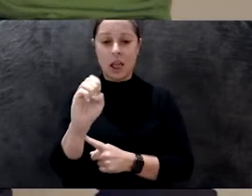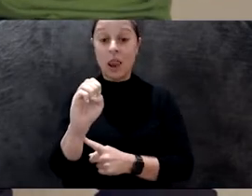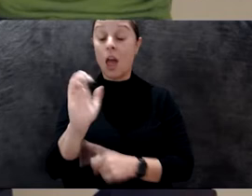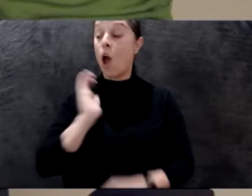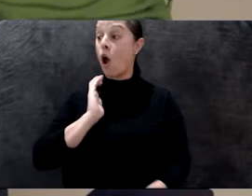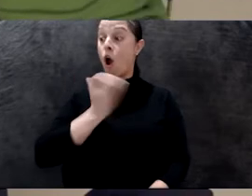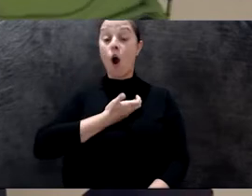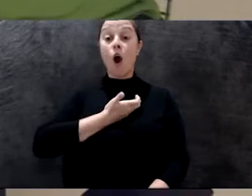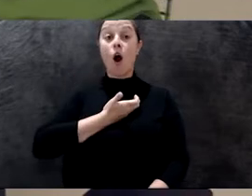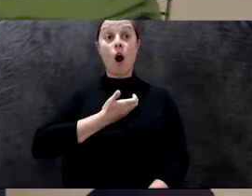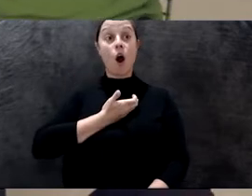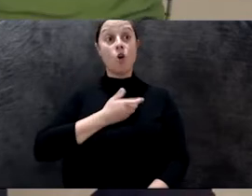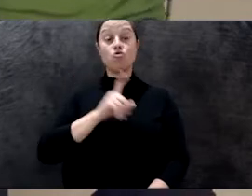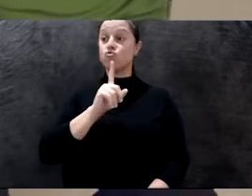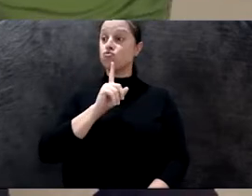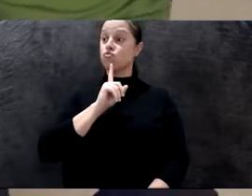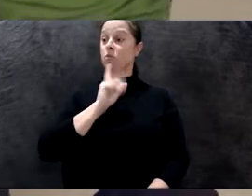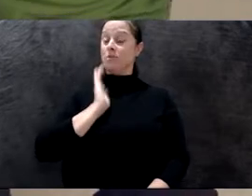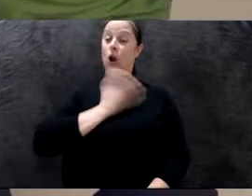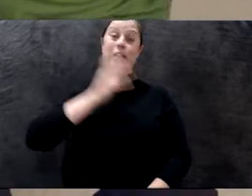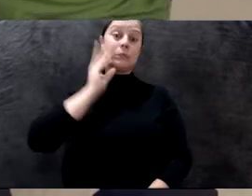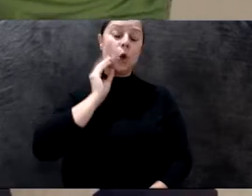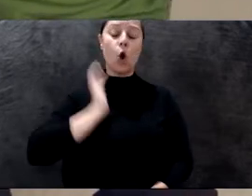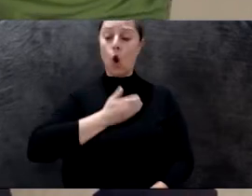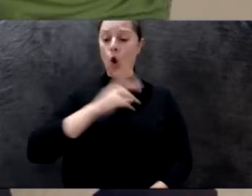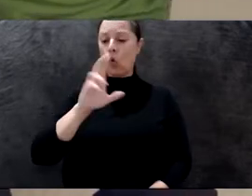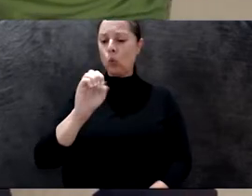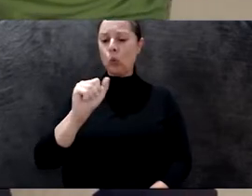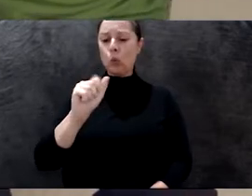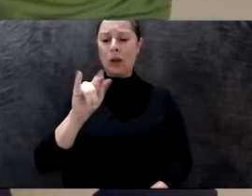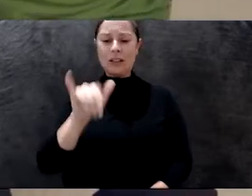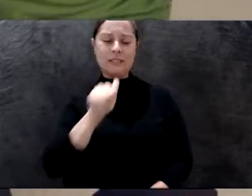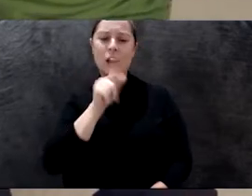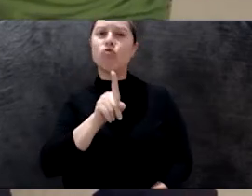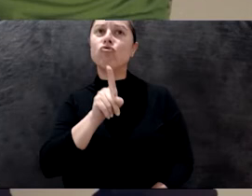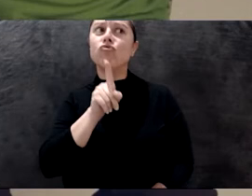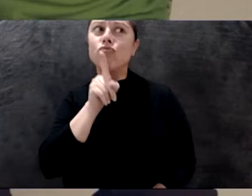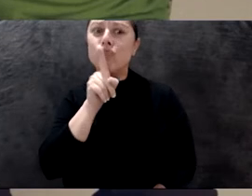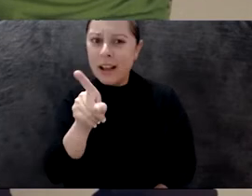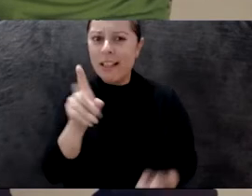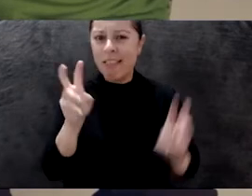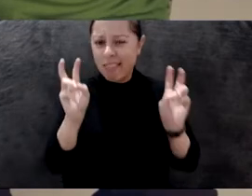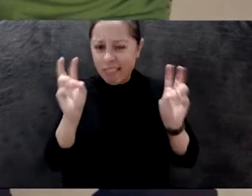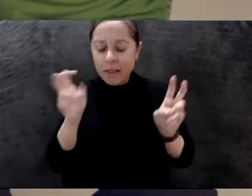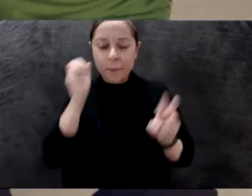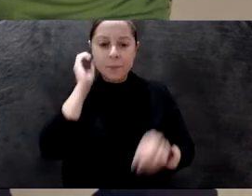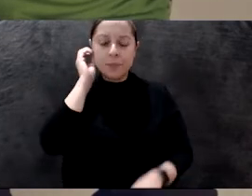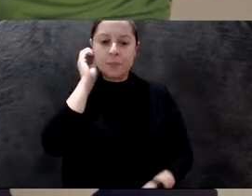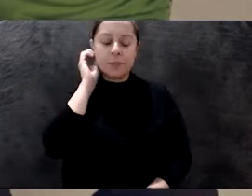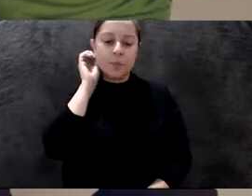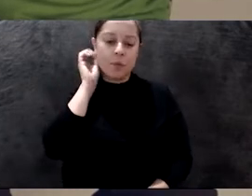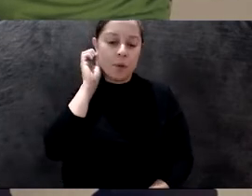I think it's really fascinating because whether it be opening our world to that of the spiders or, in the case of the Erosine project, thinking